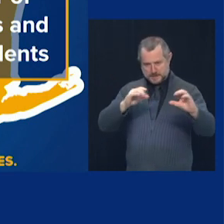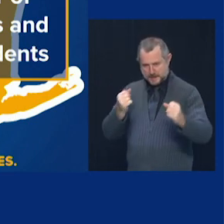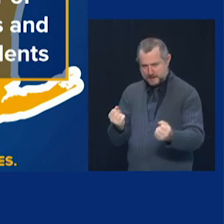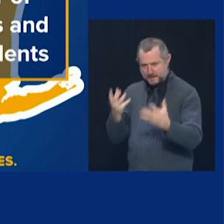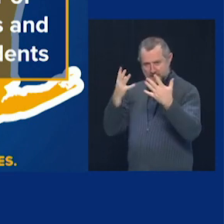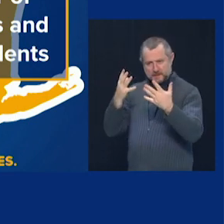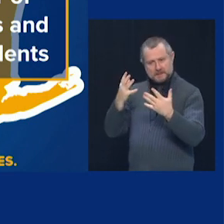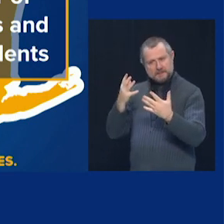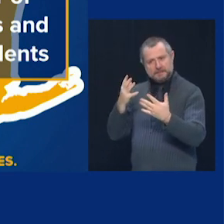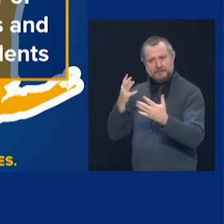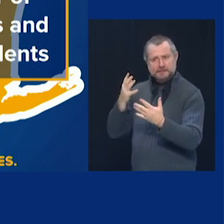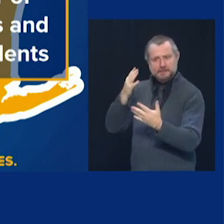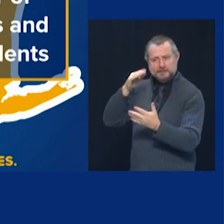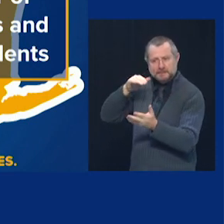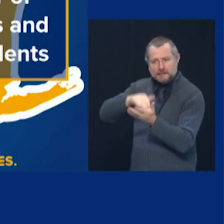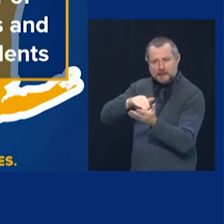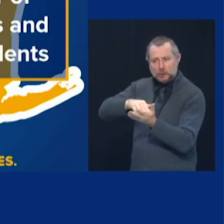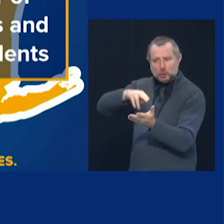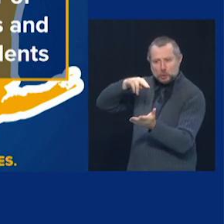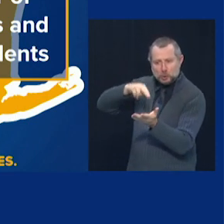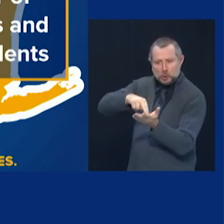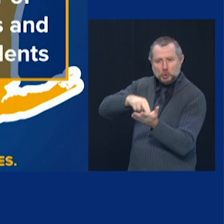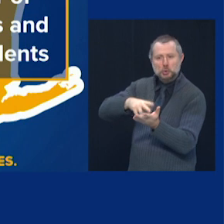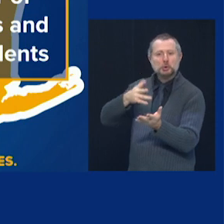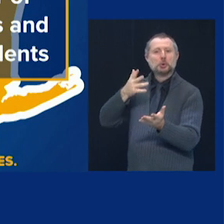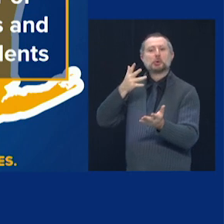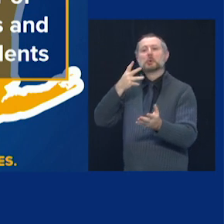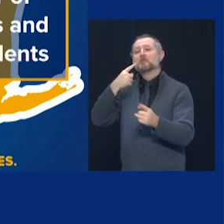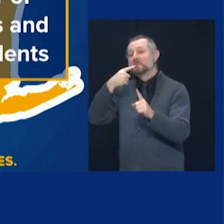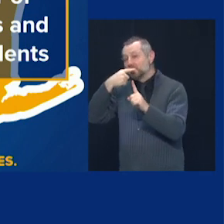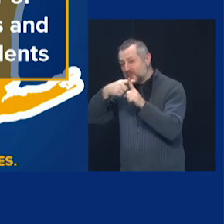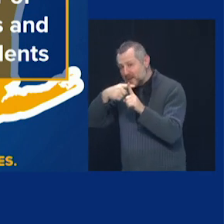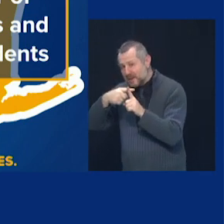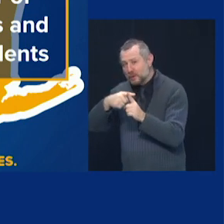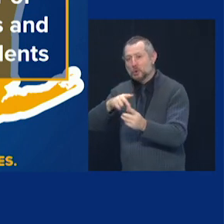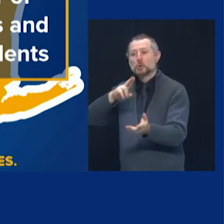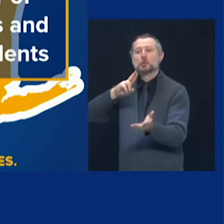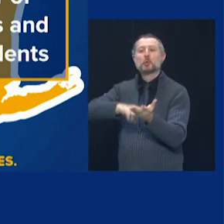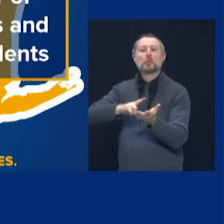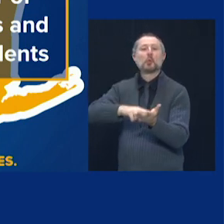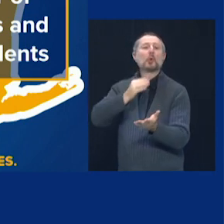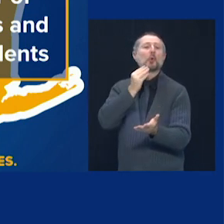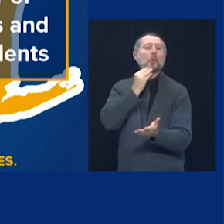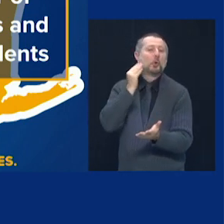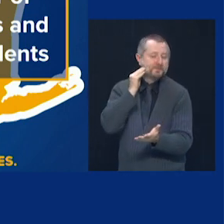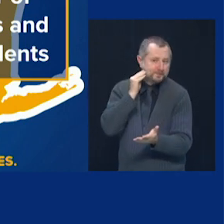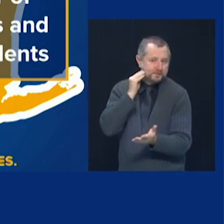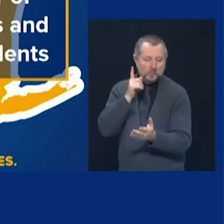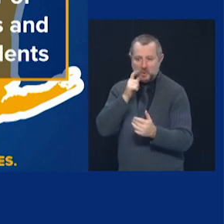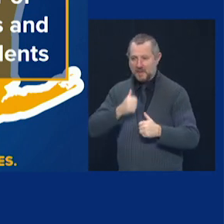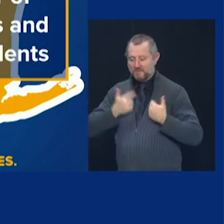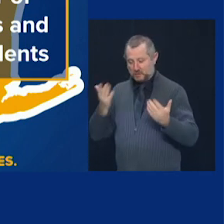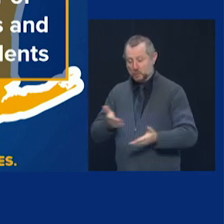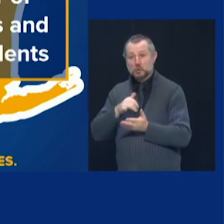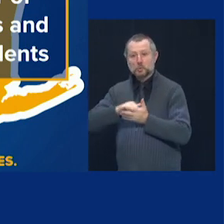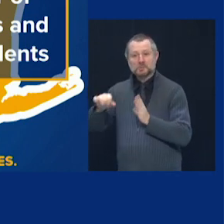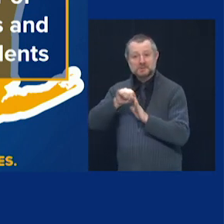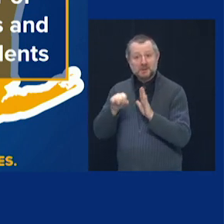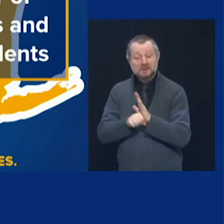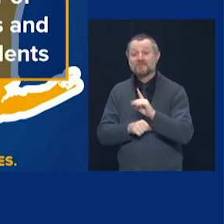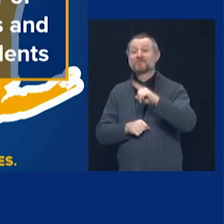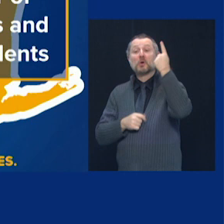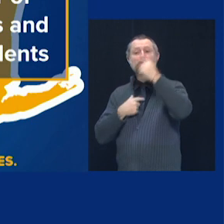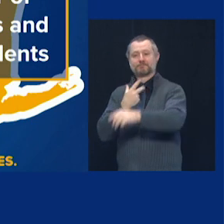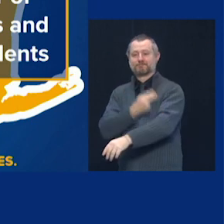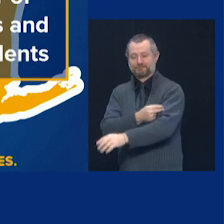home residents in the state. The first allocation is for nursing home residents, nursing home staff,